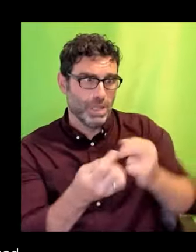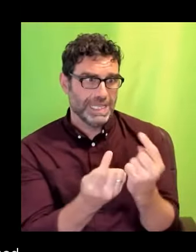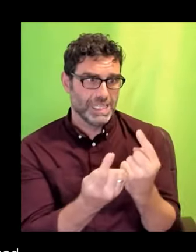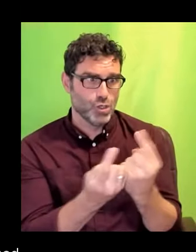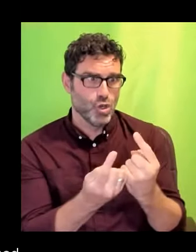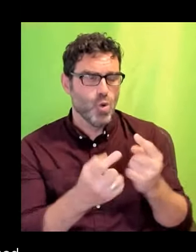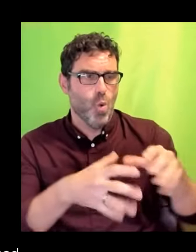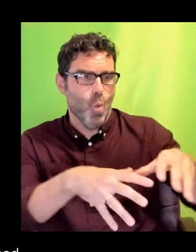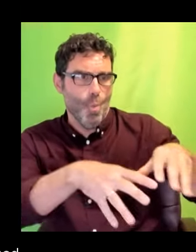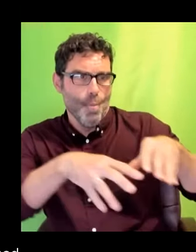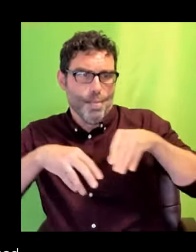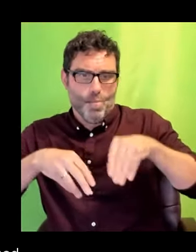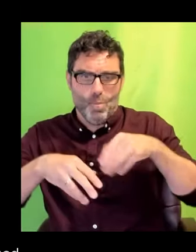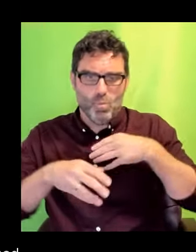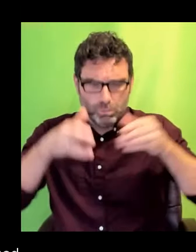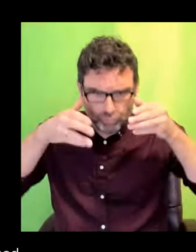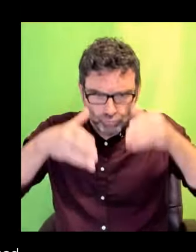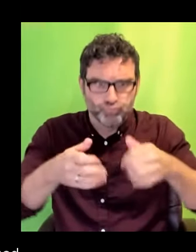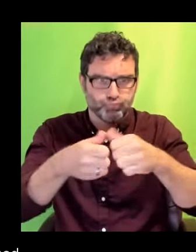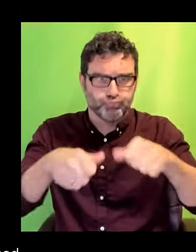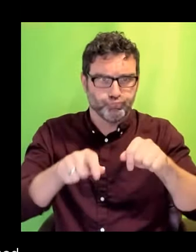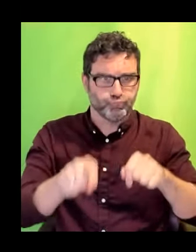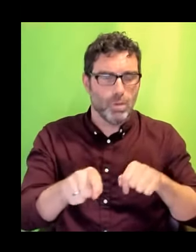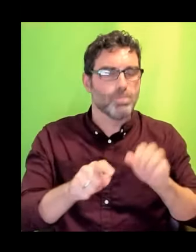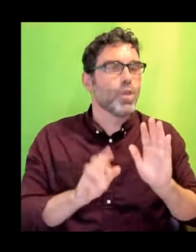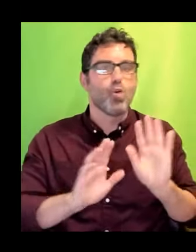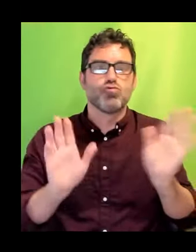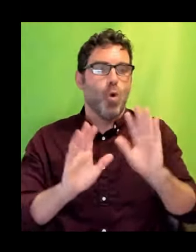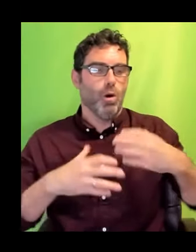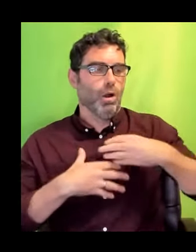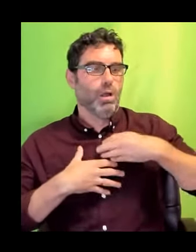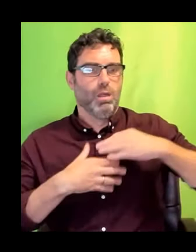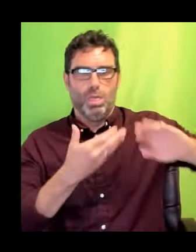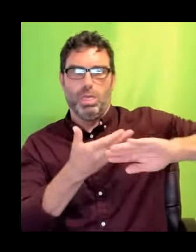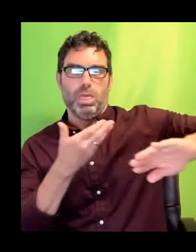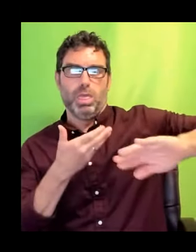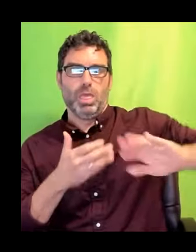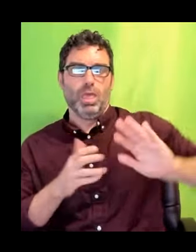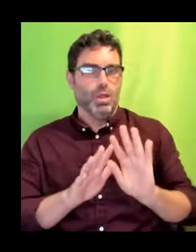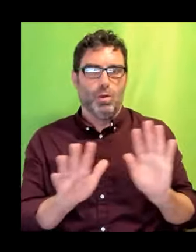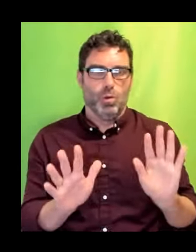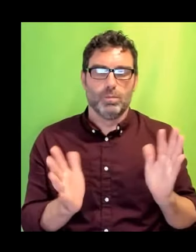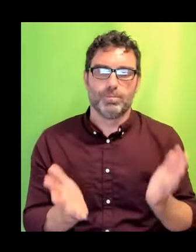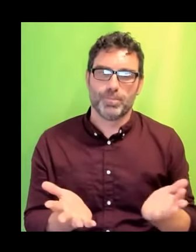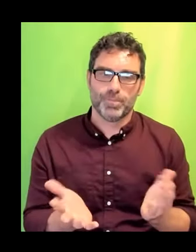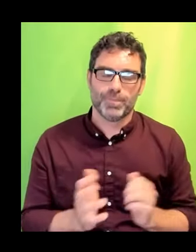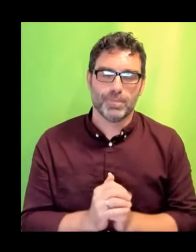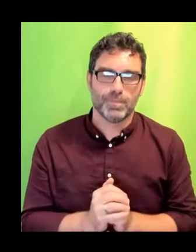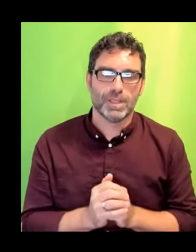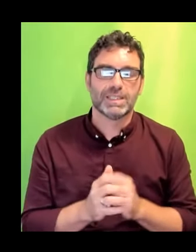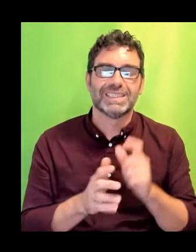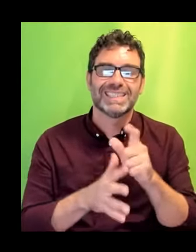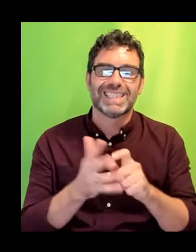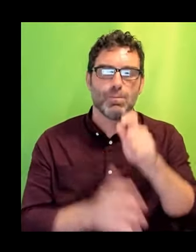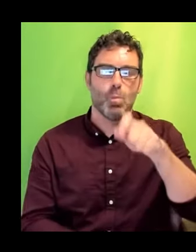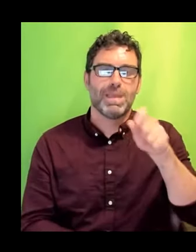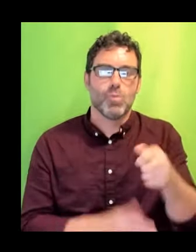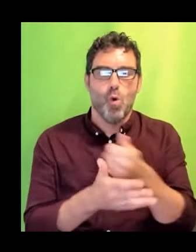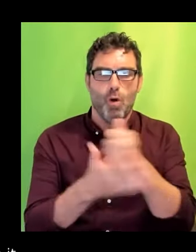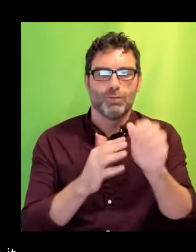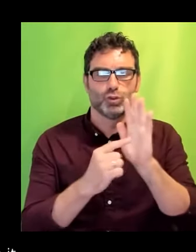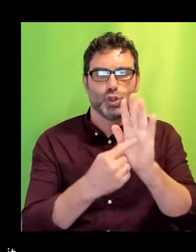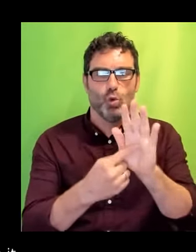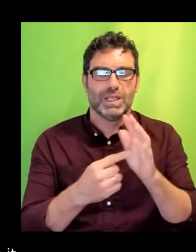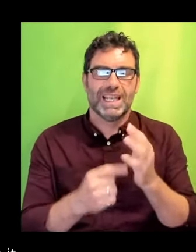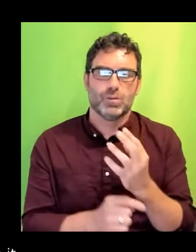Disabled people and disabled stories tend to be relegated into two camps, heroes or victims. Preferably they're both. Inspirational crips